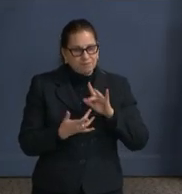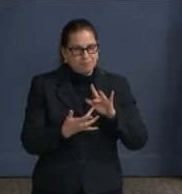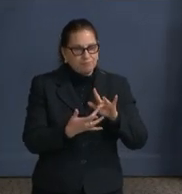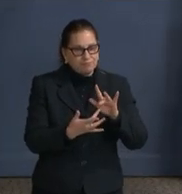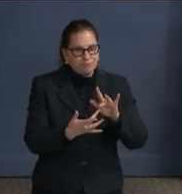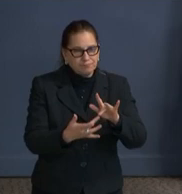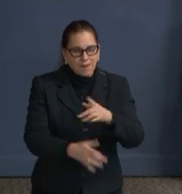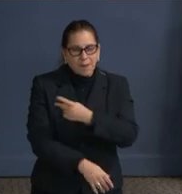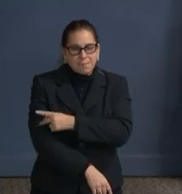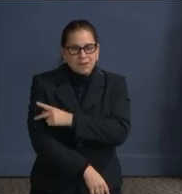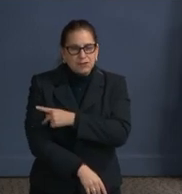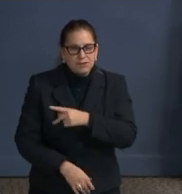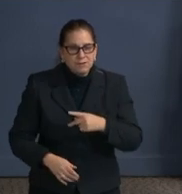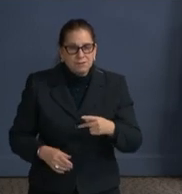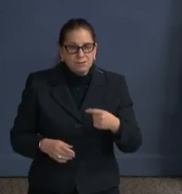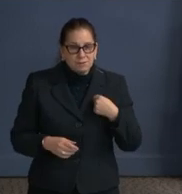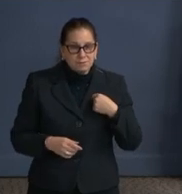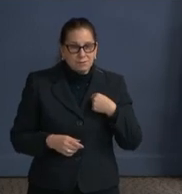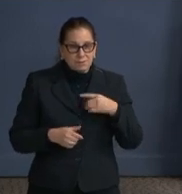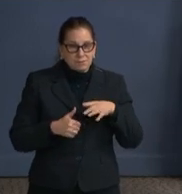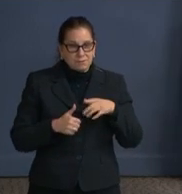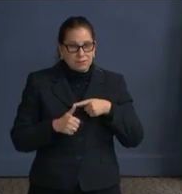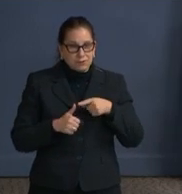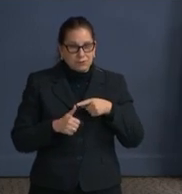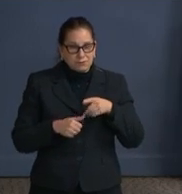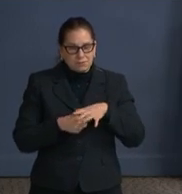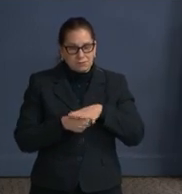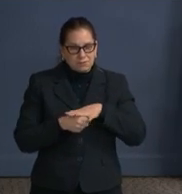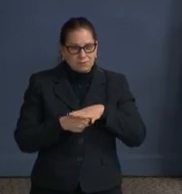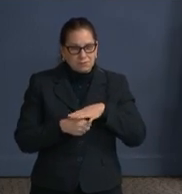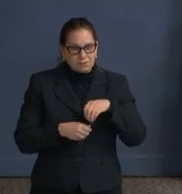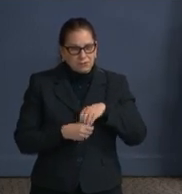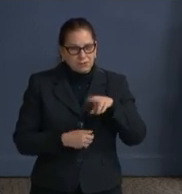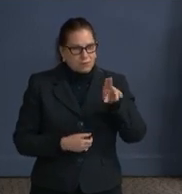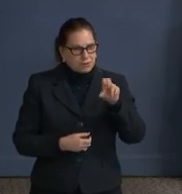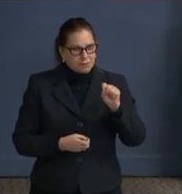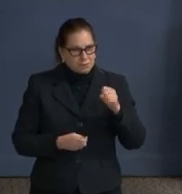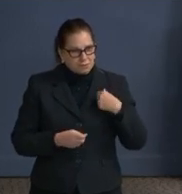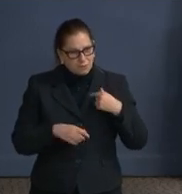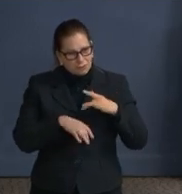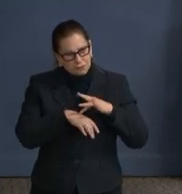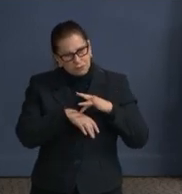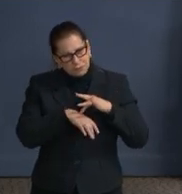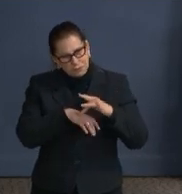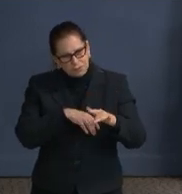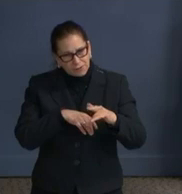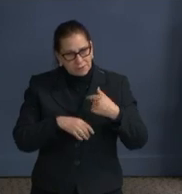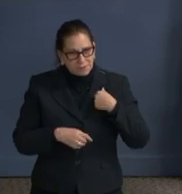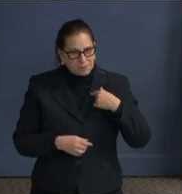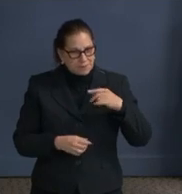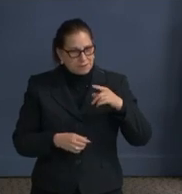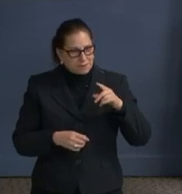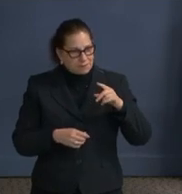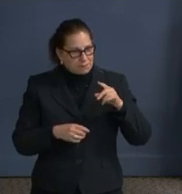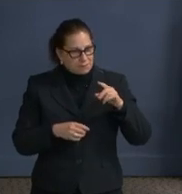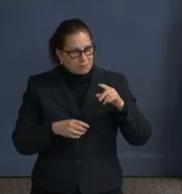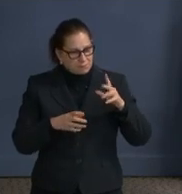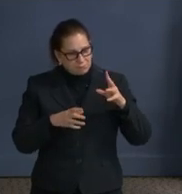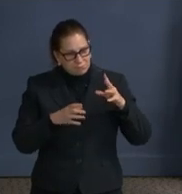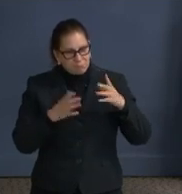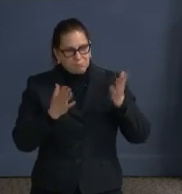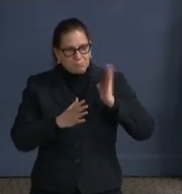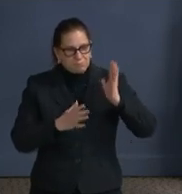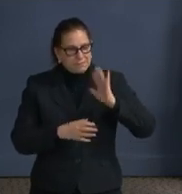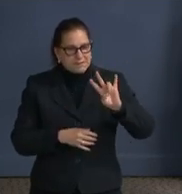jurisdictions in the country that has begun very early on. We're in the seventh week of our program, which we expect to be a several months long